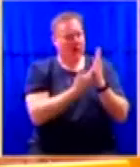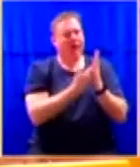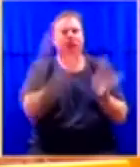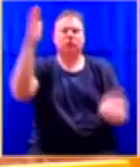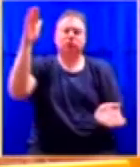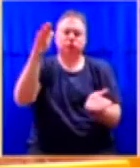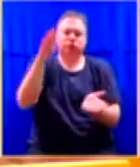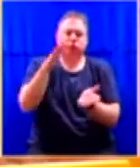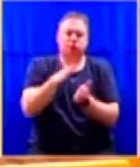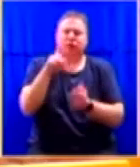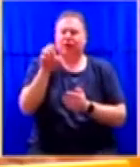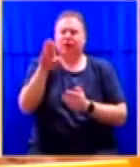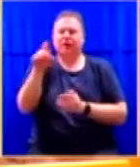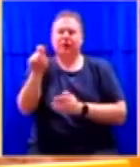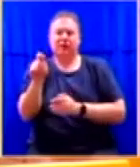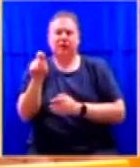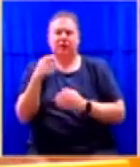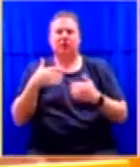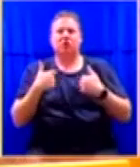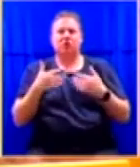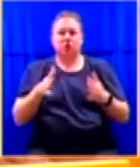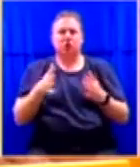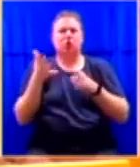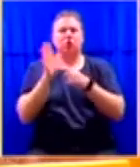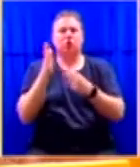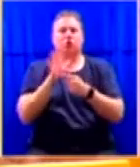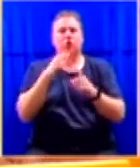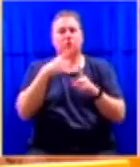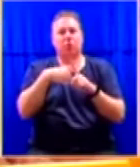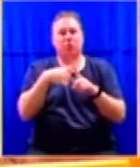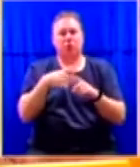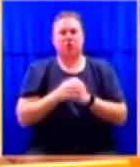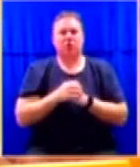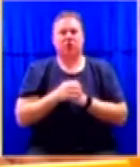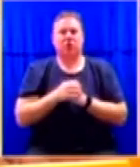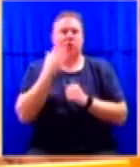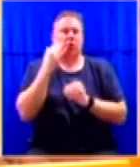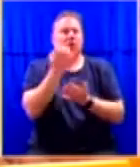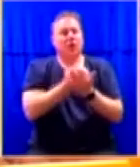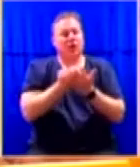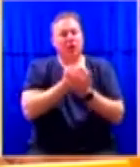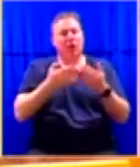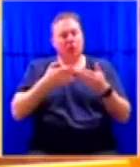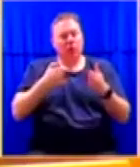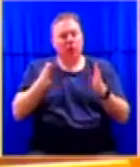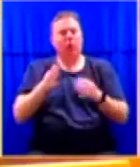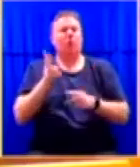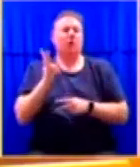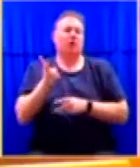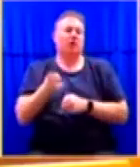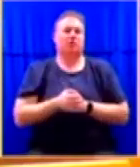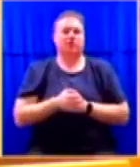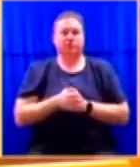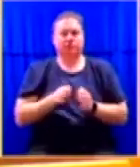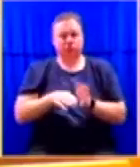and be able to start showing positivity once our economy begins to recover. And our